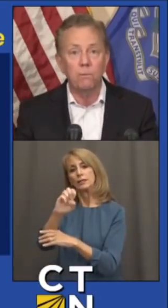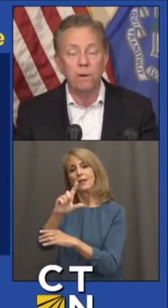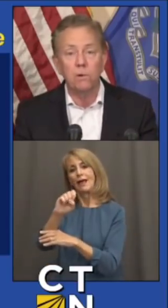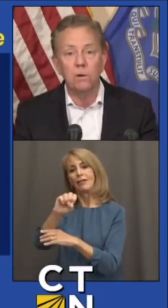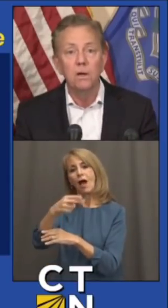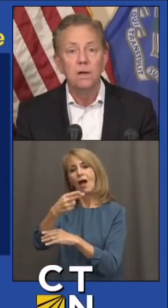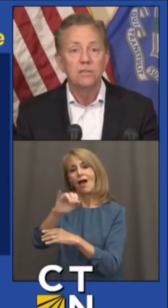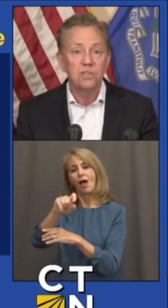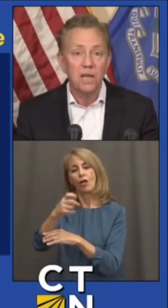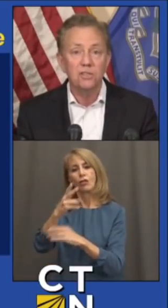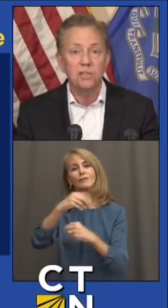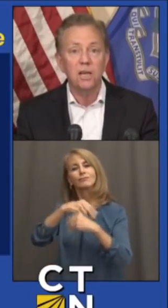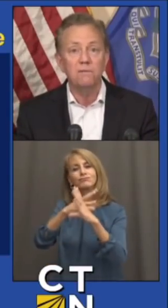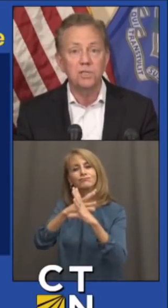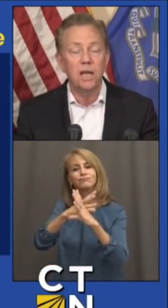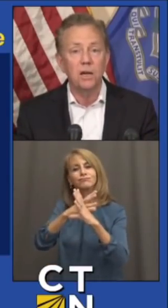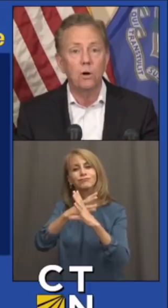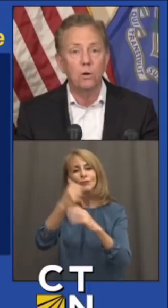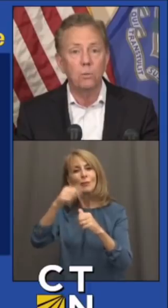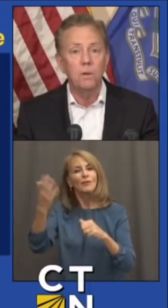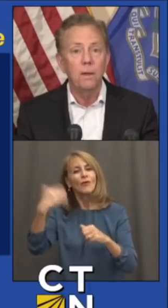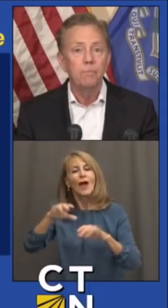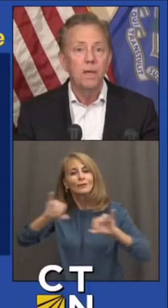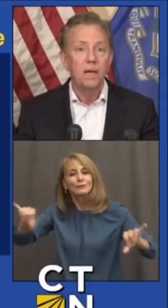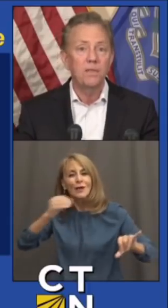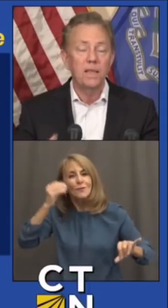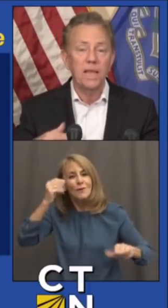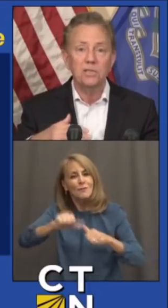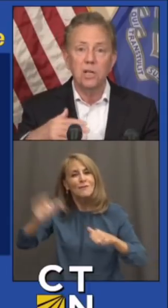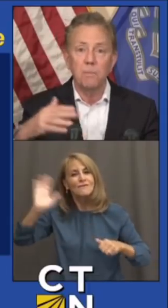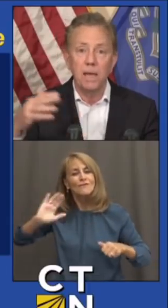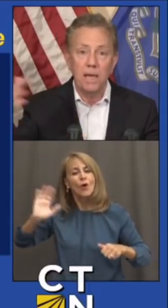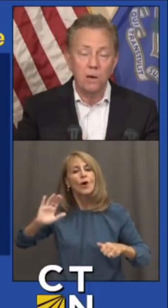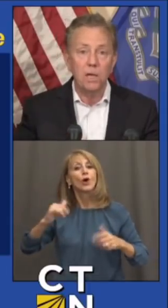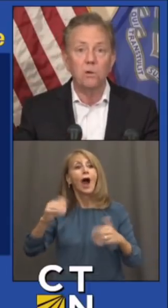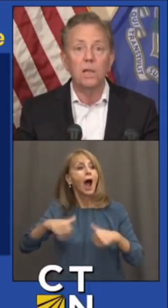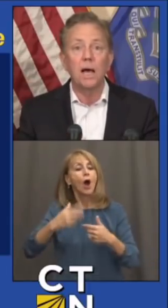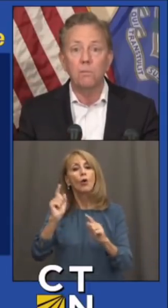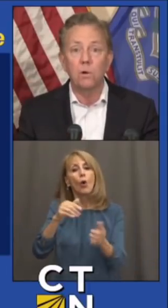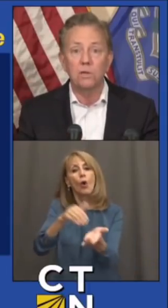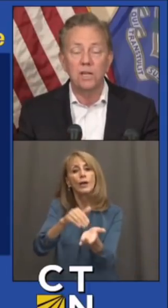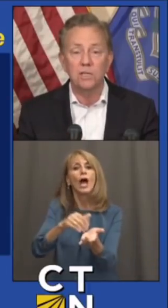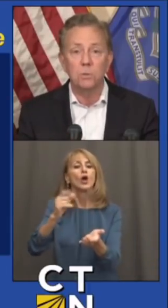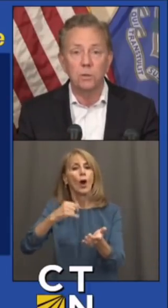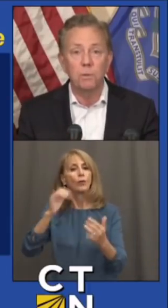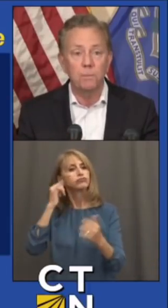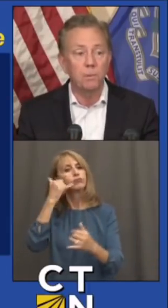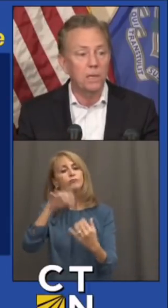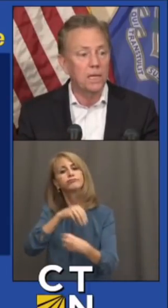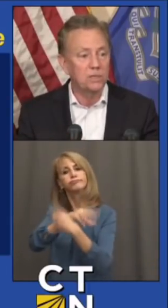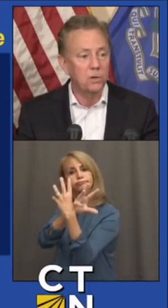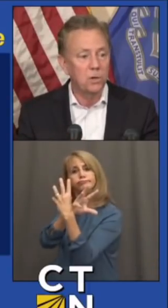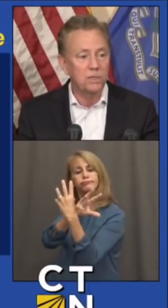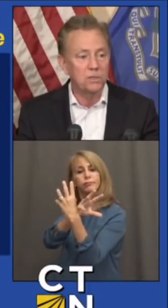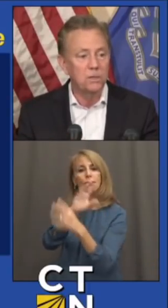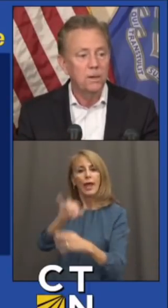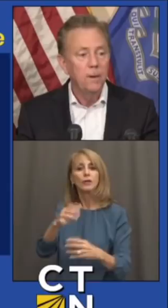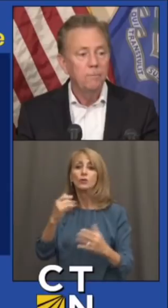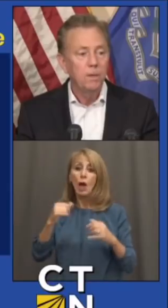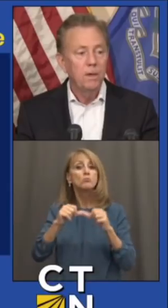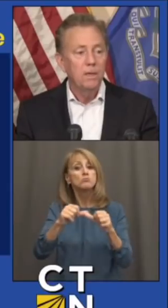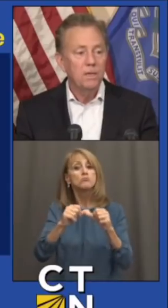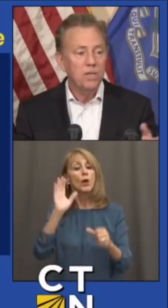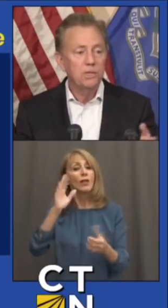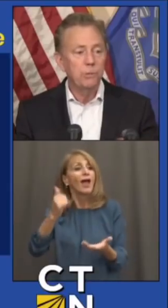COVID when we were stay safe, stay at home. And I think that's going to make health care a lot more accessible to people at less cost.